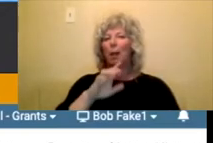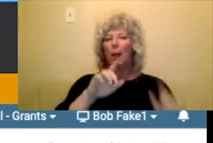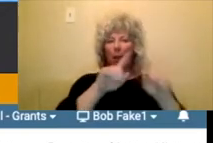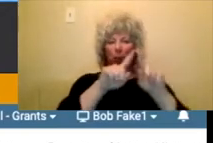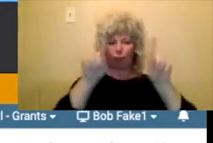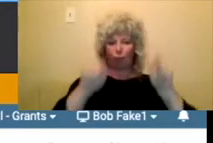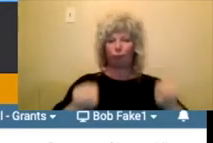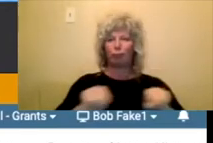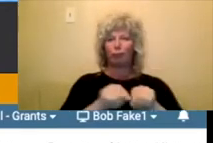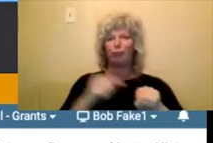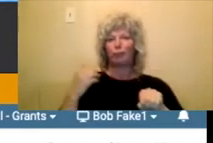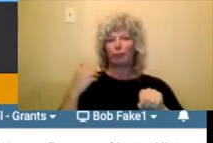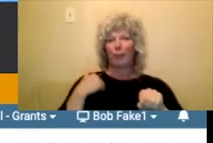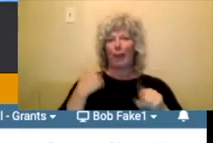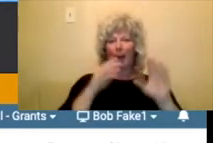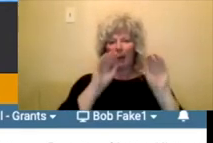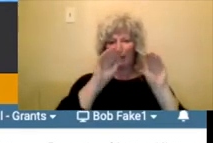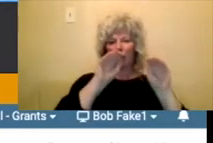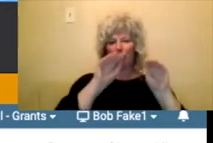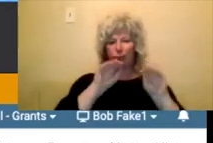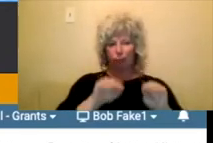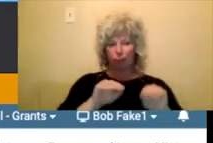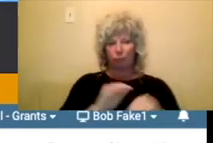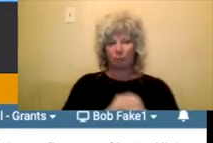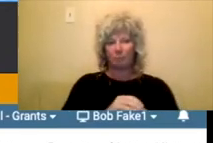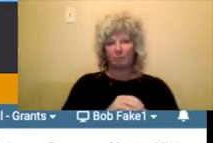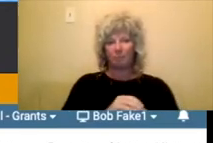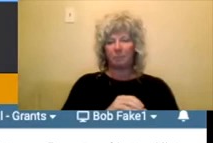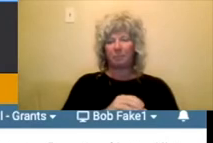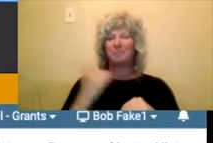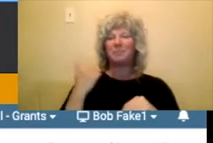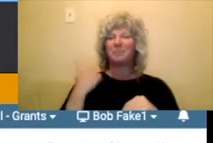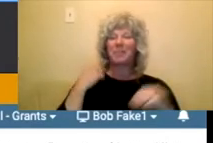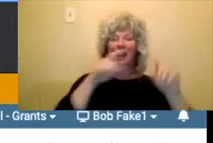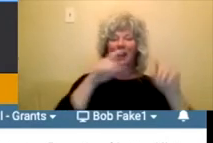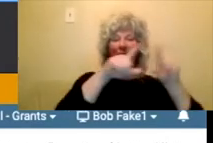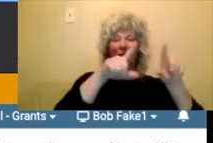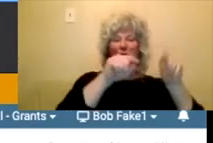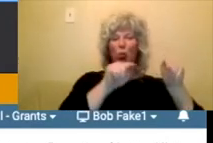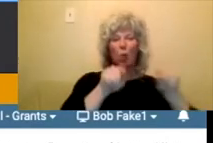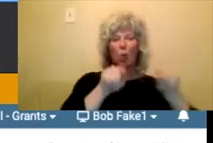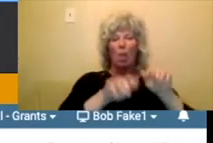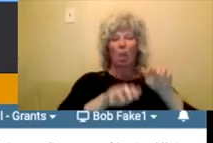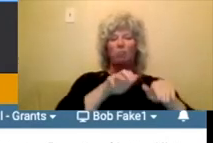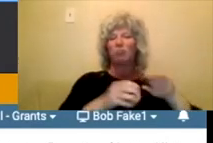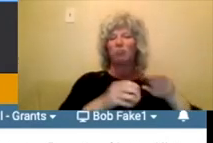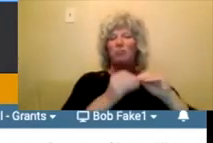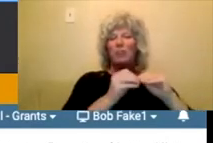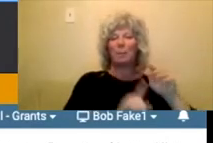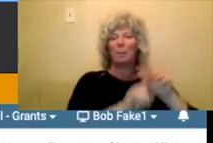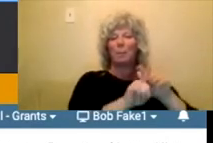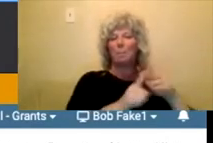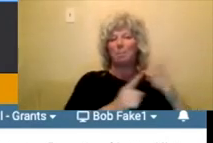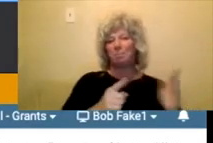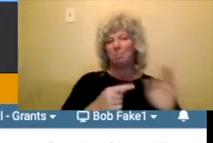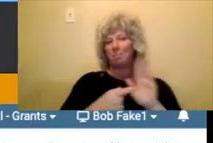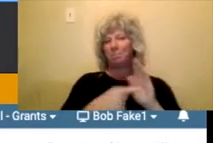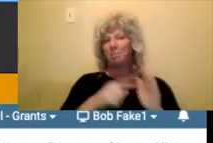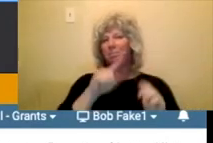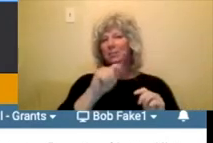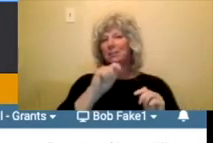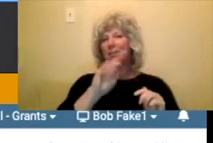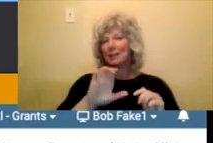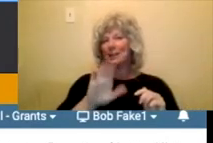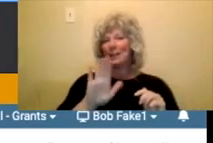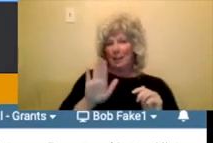so you basically, we have, uh, fields that you would just fill in, um, TAC's field is